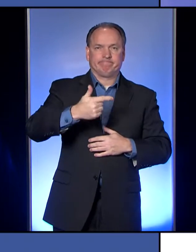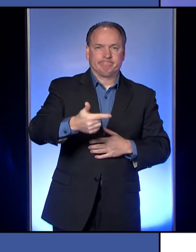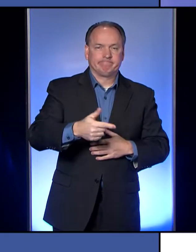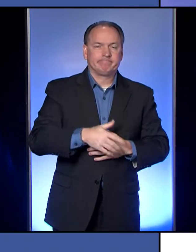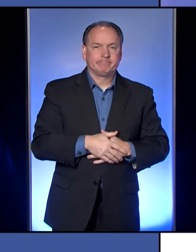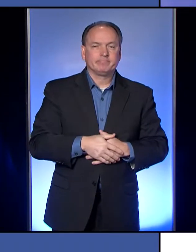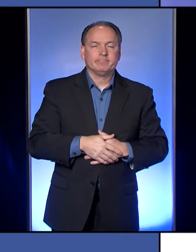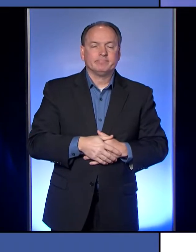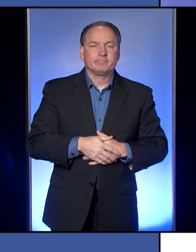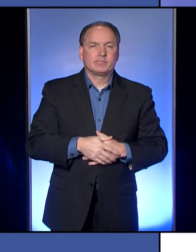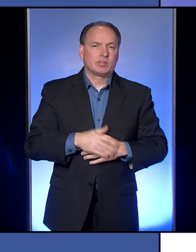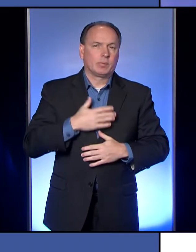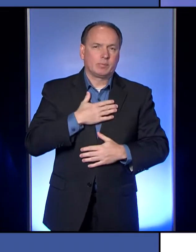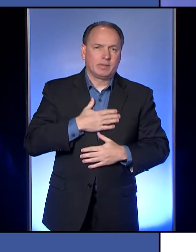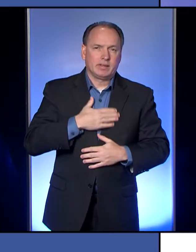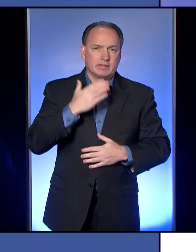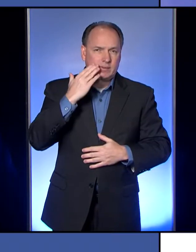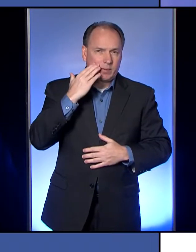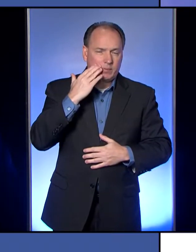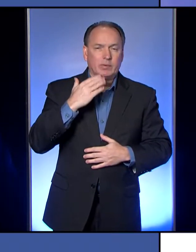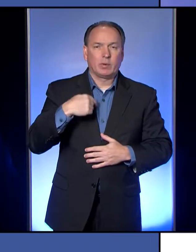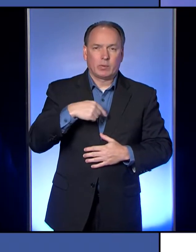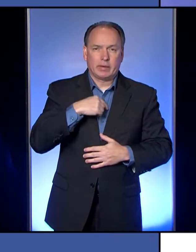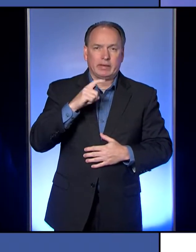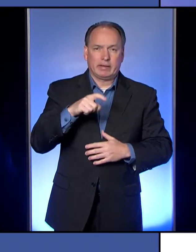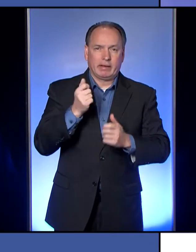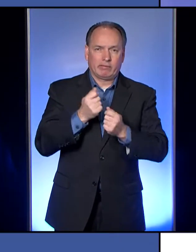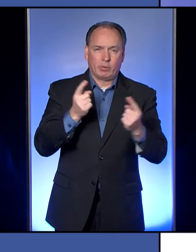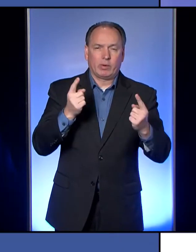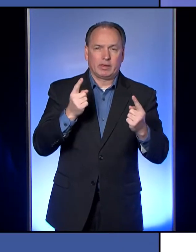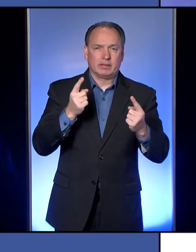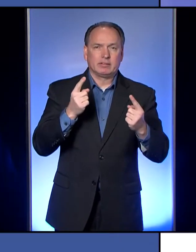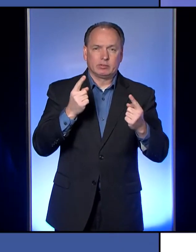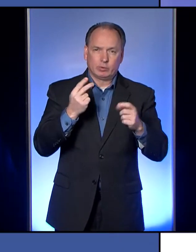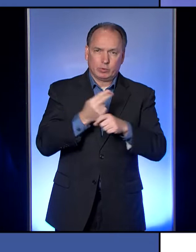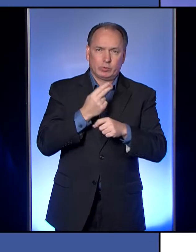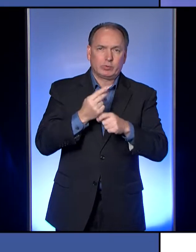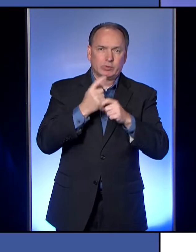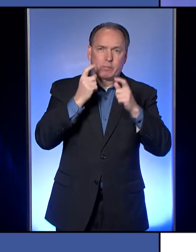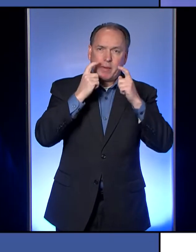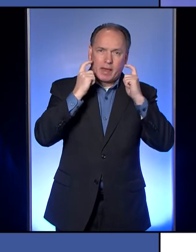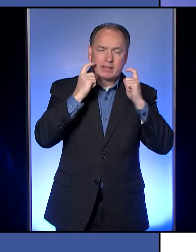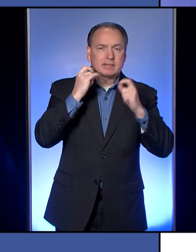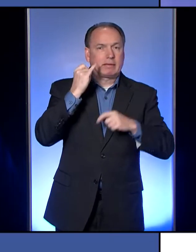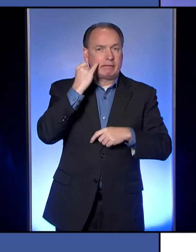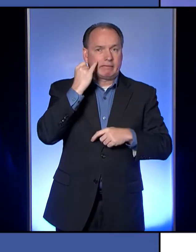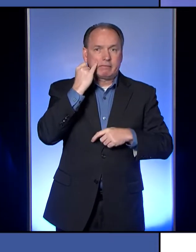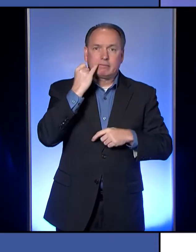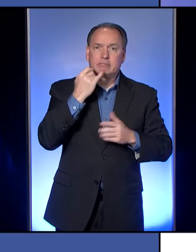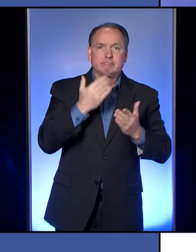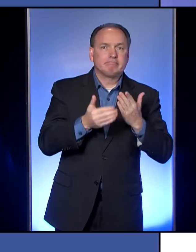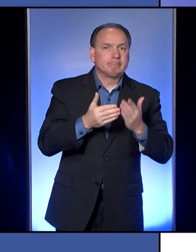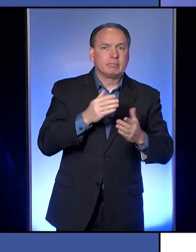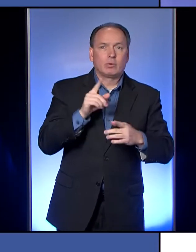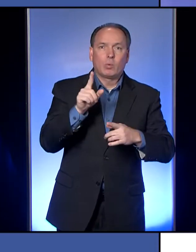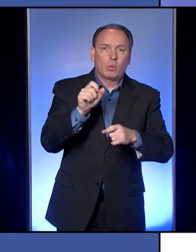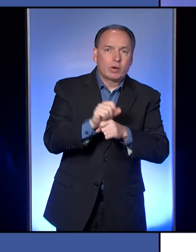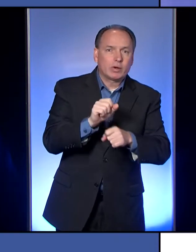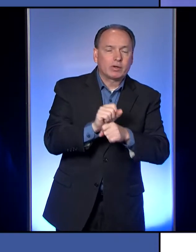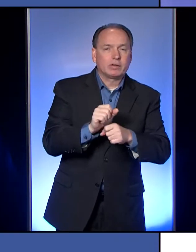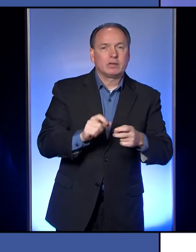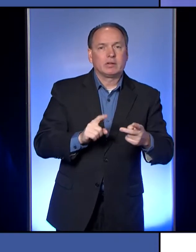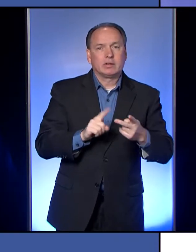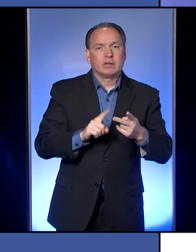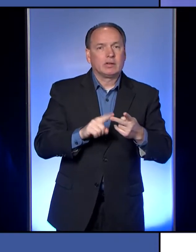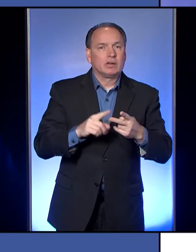me. So please know that we need everyone to be wearing a mask. Whether you're going to work or whether you're